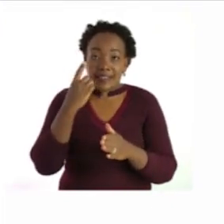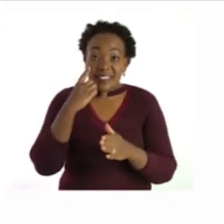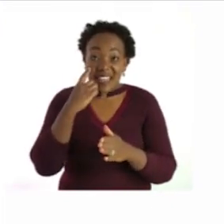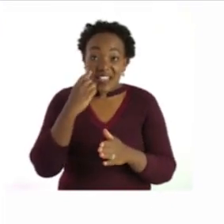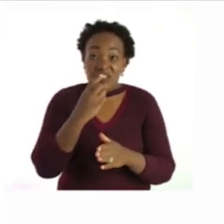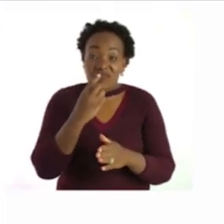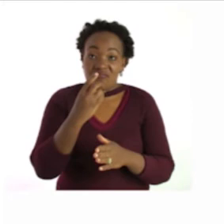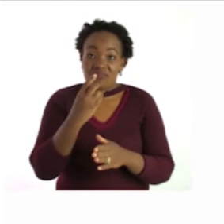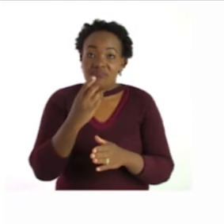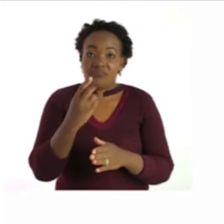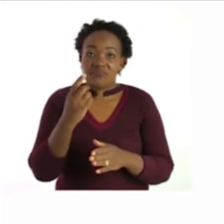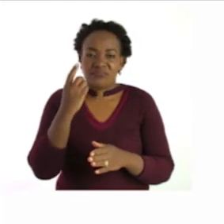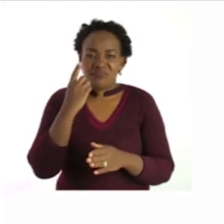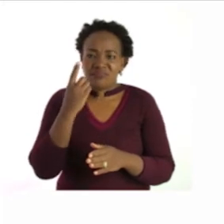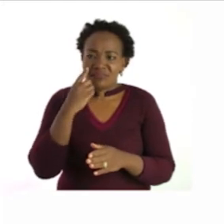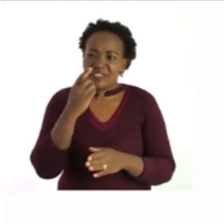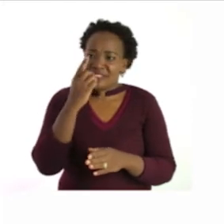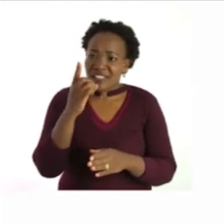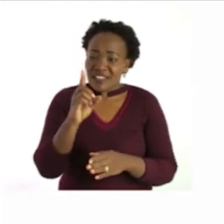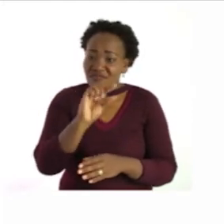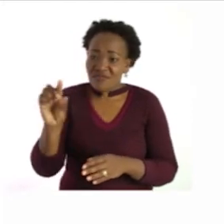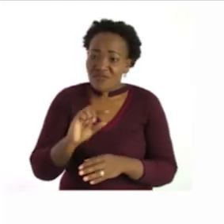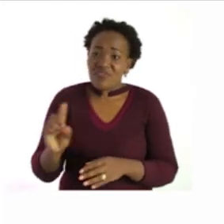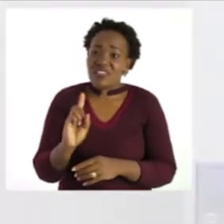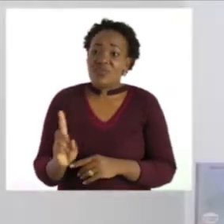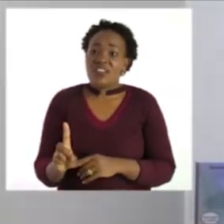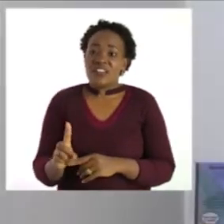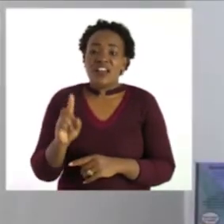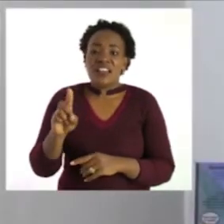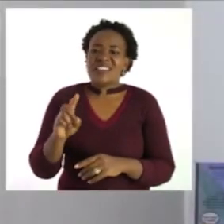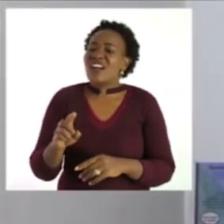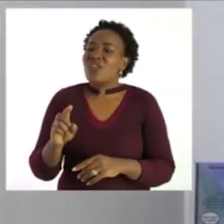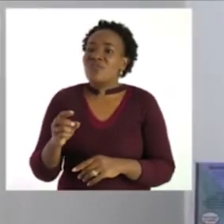sight words these are commonly used words